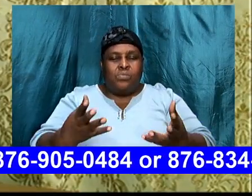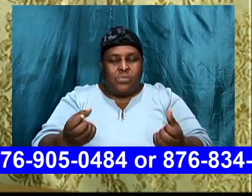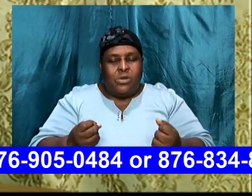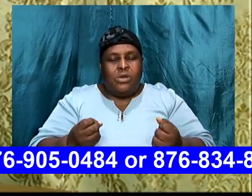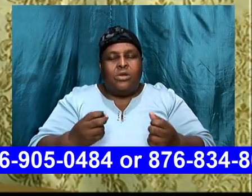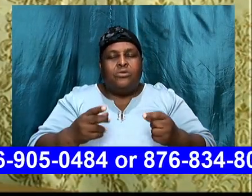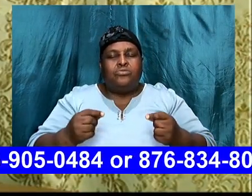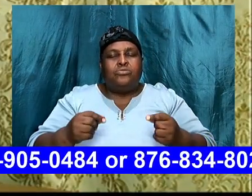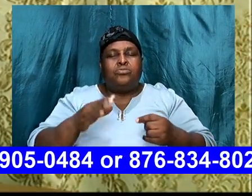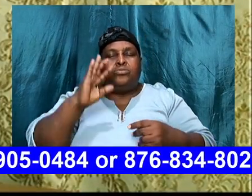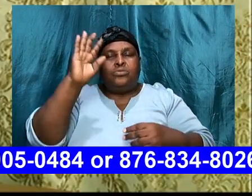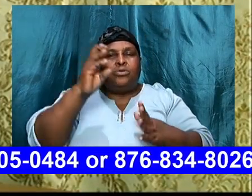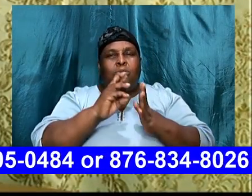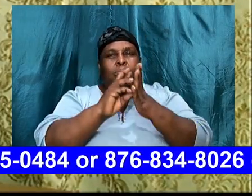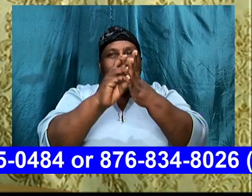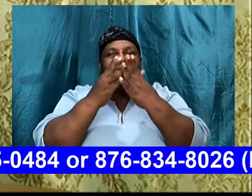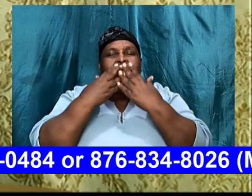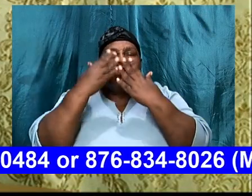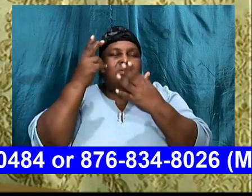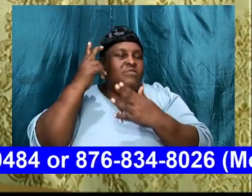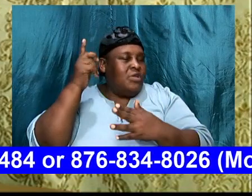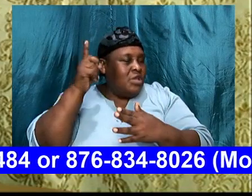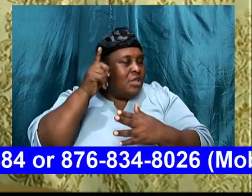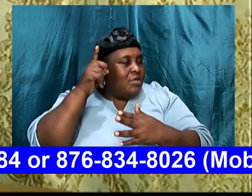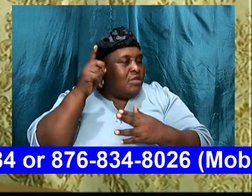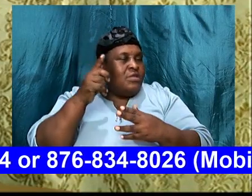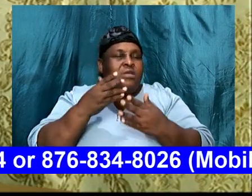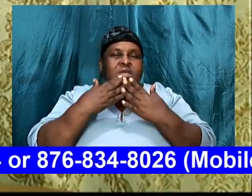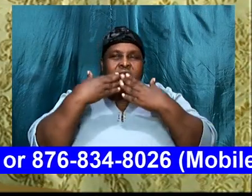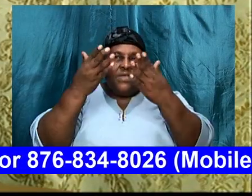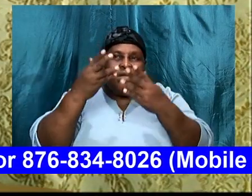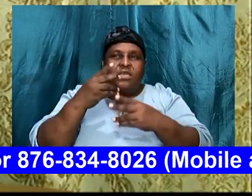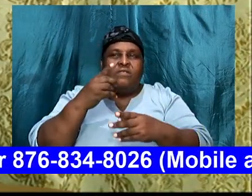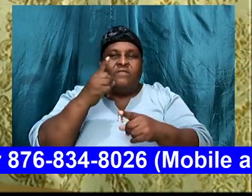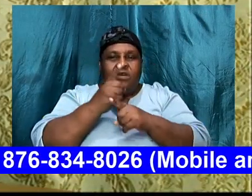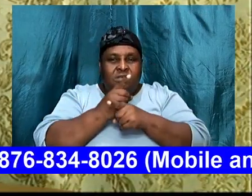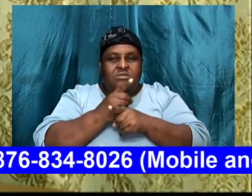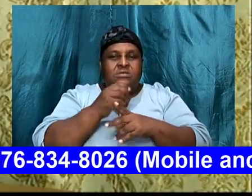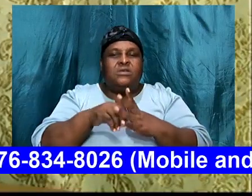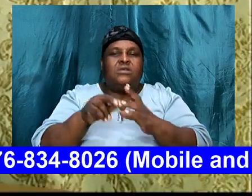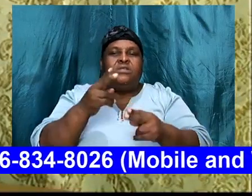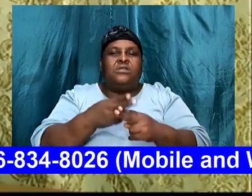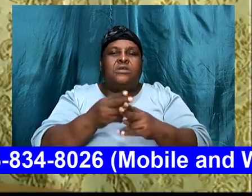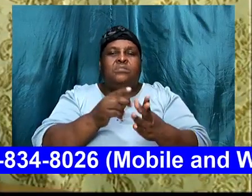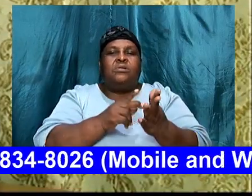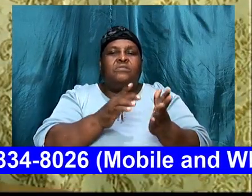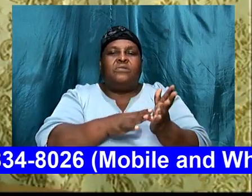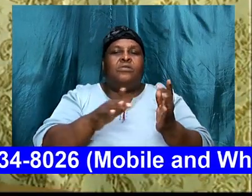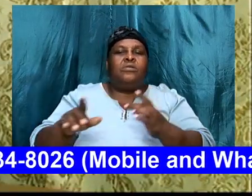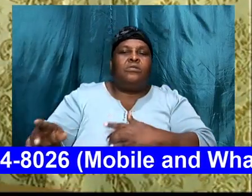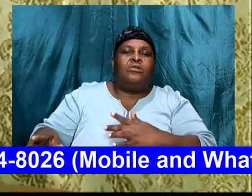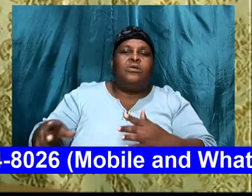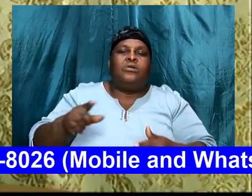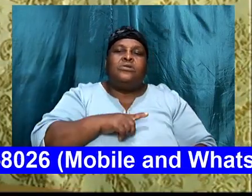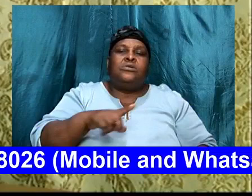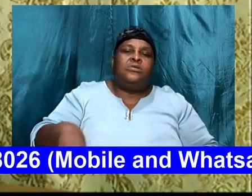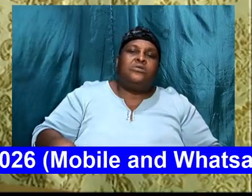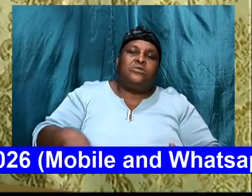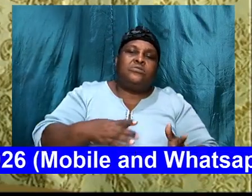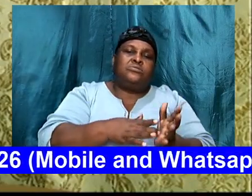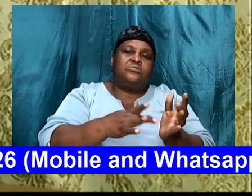will, we thank you for hearing today, we thank you for answering, in the name of Jesus Christ, in Jesus name,